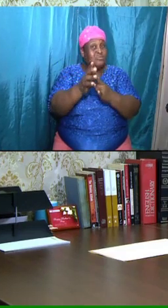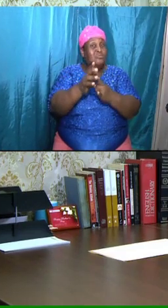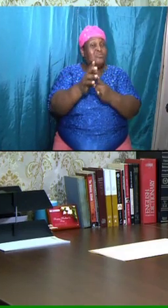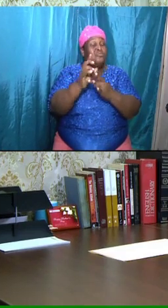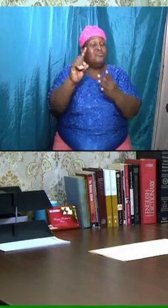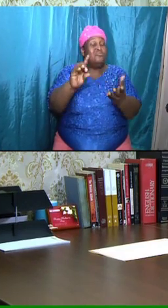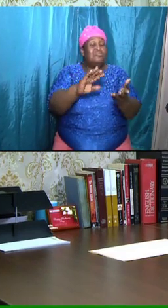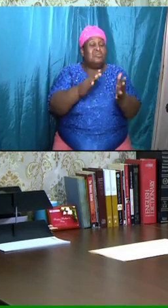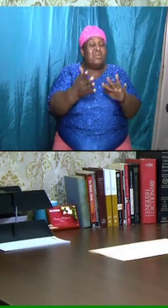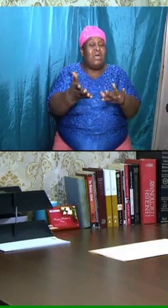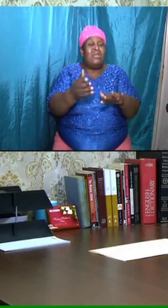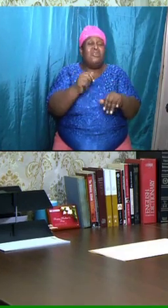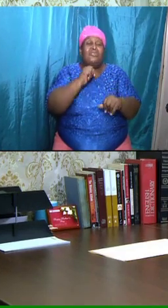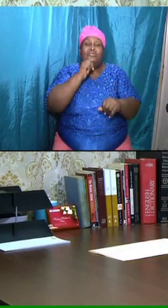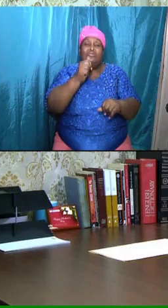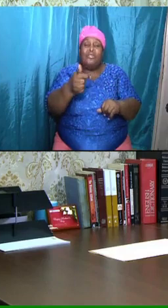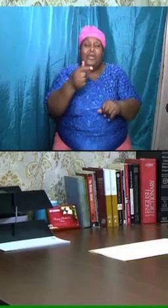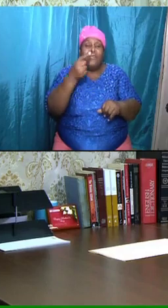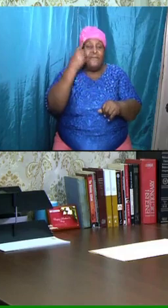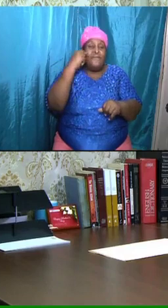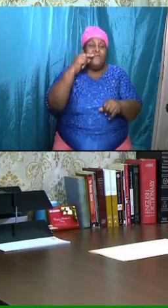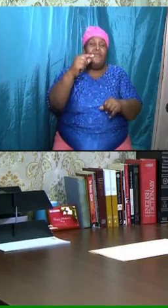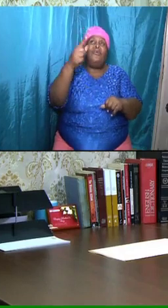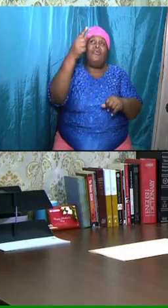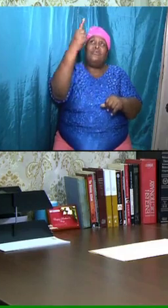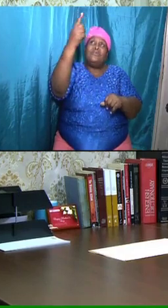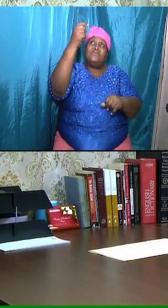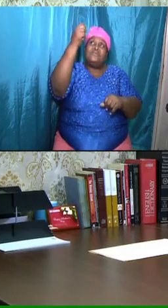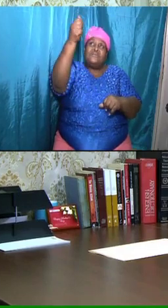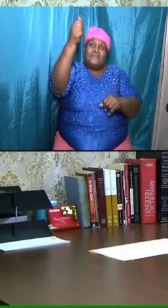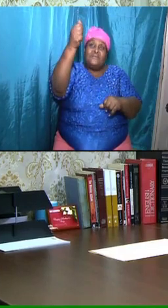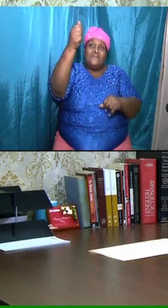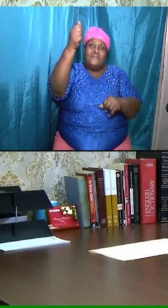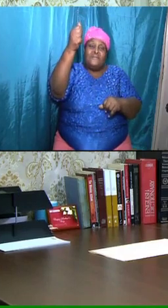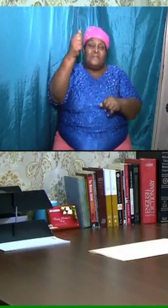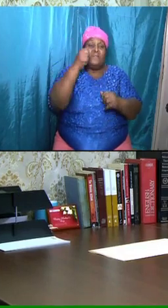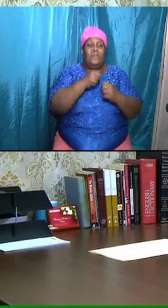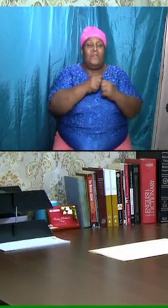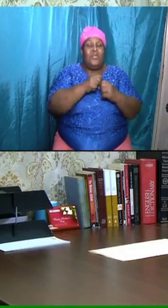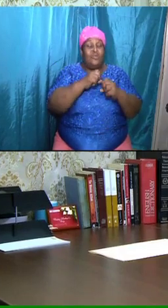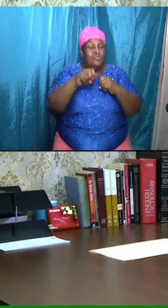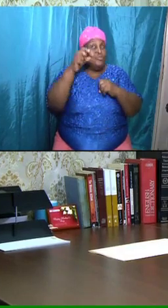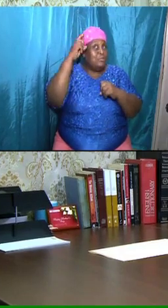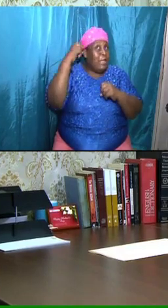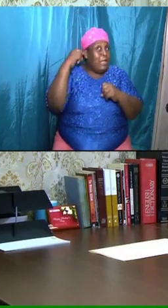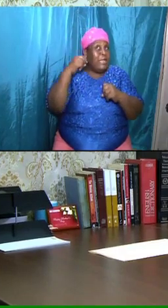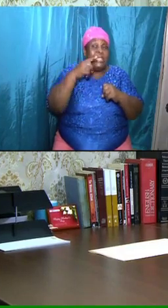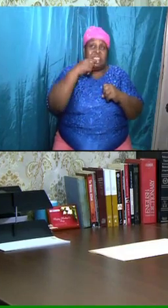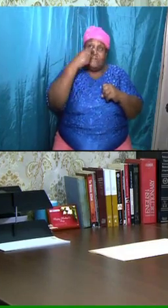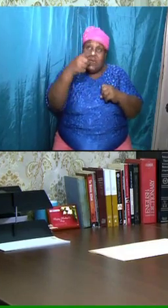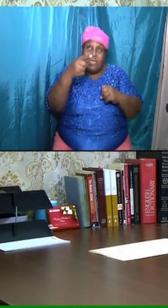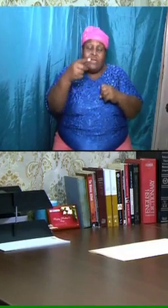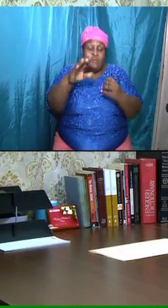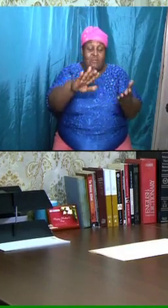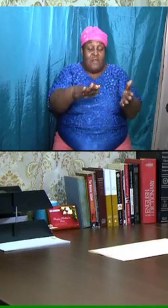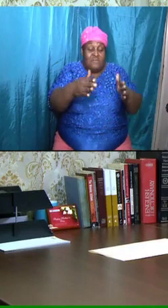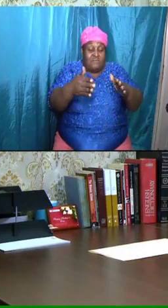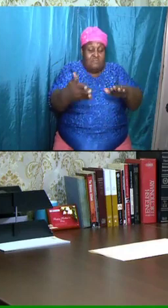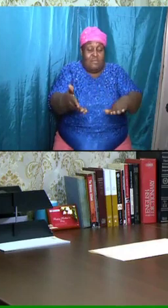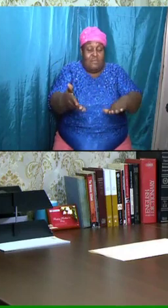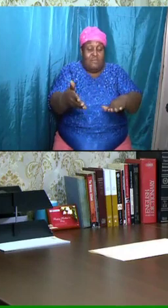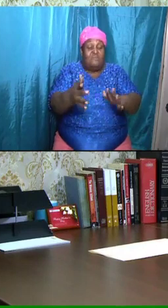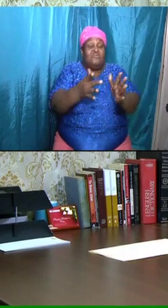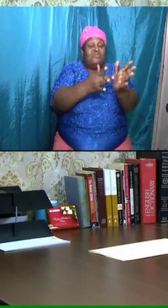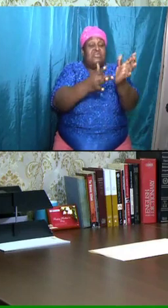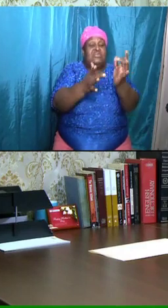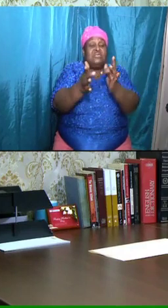but not for himself. So he's speaking here about the death of the Messiah. And